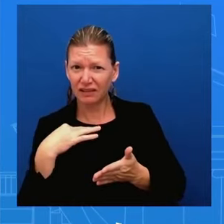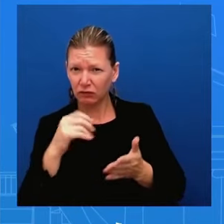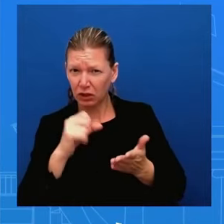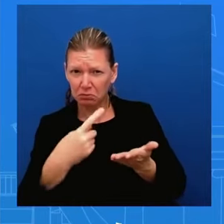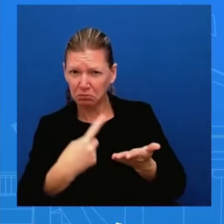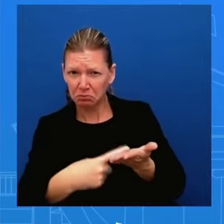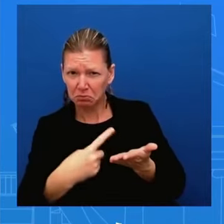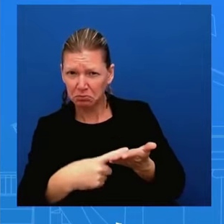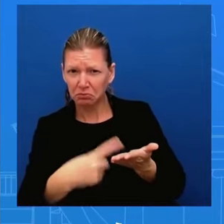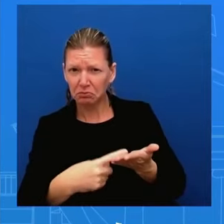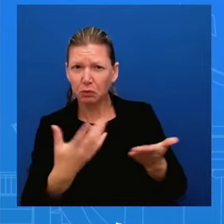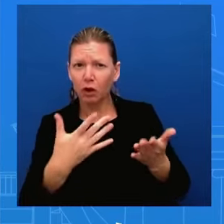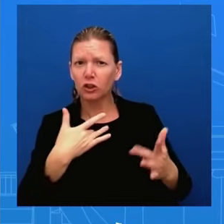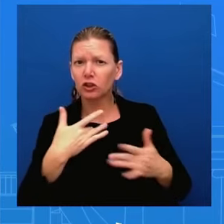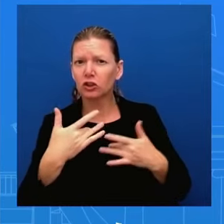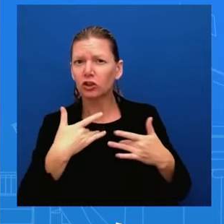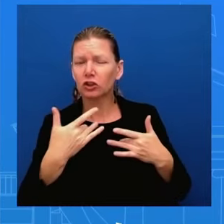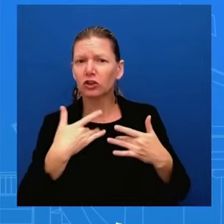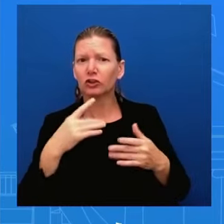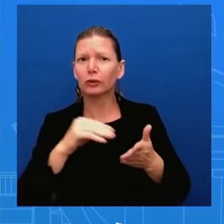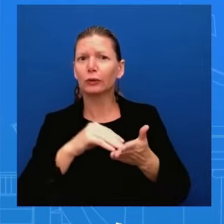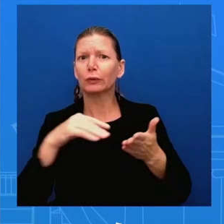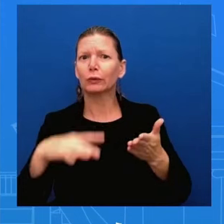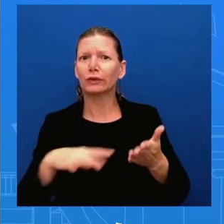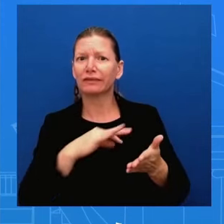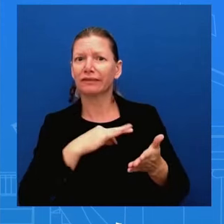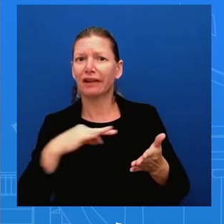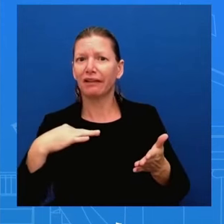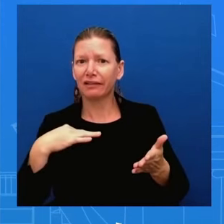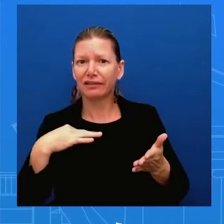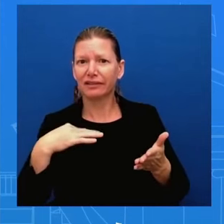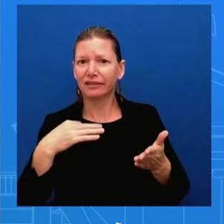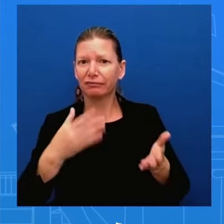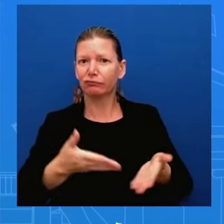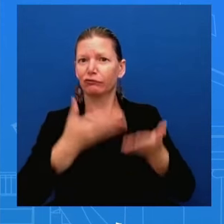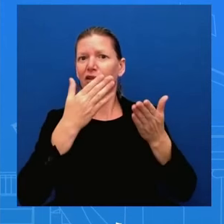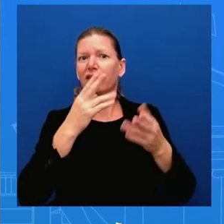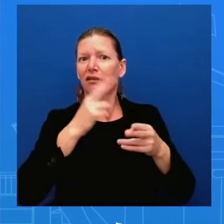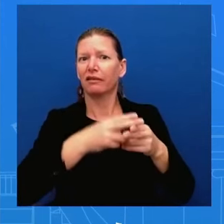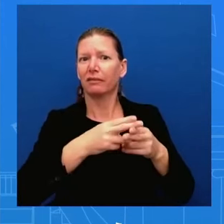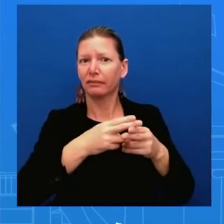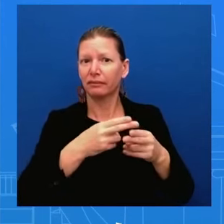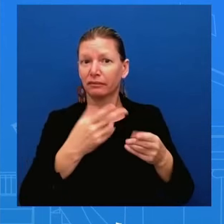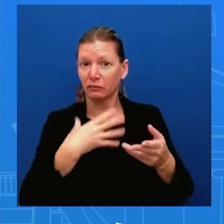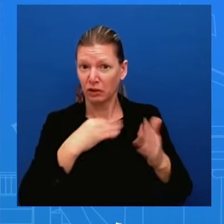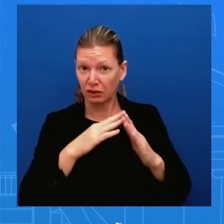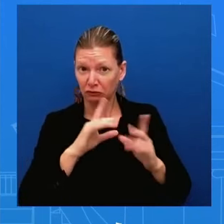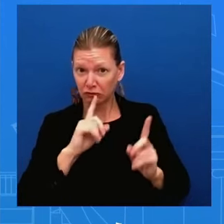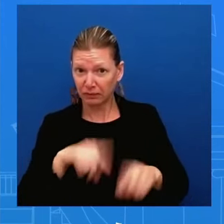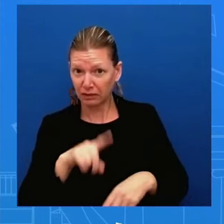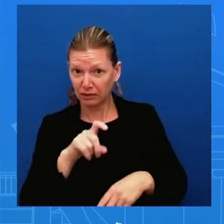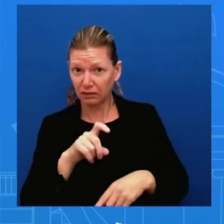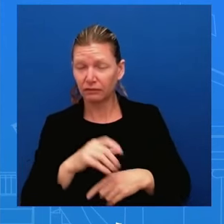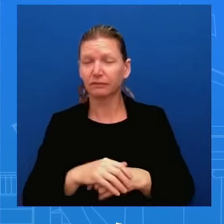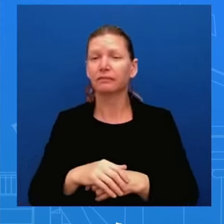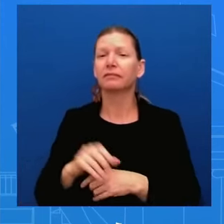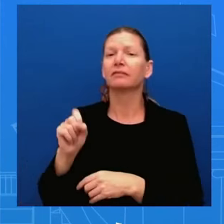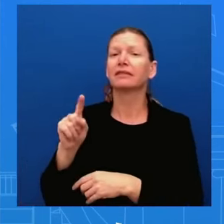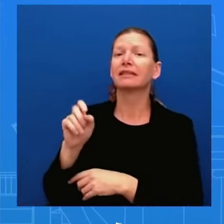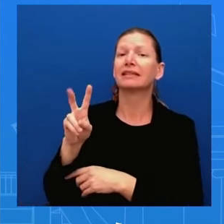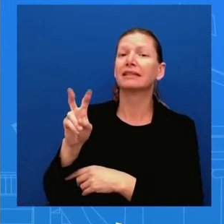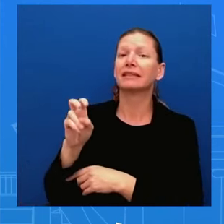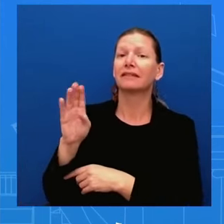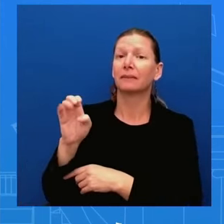steve benjamin exactly right mayor benjamin who is also uh the director of off the office of public engagement i can confirm that he did